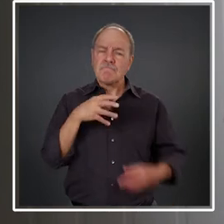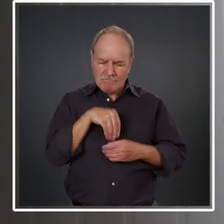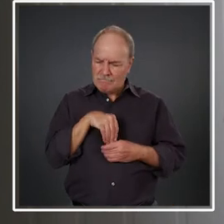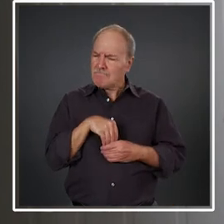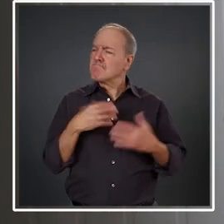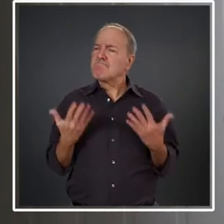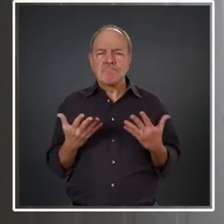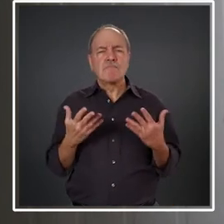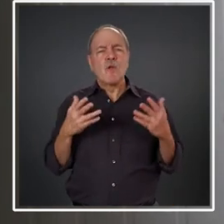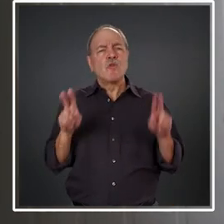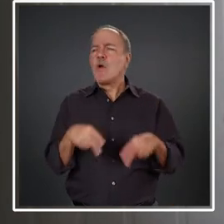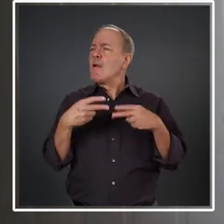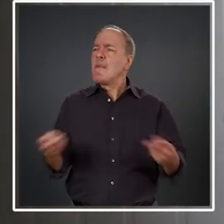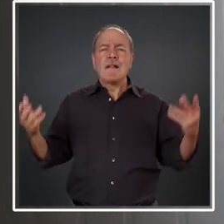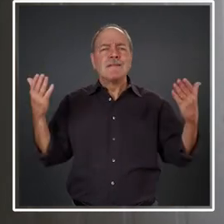I feel normal.